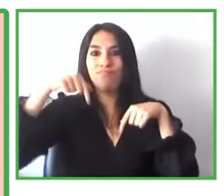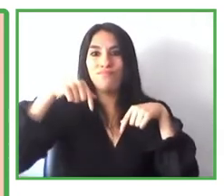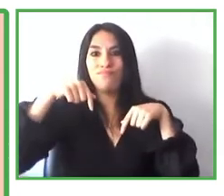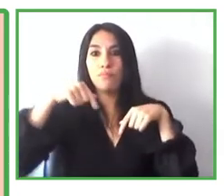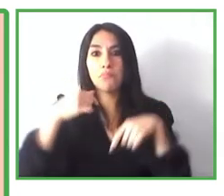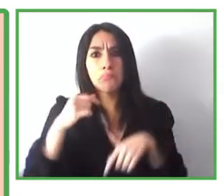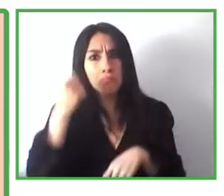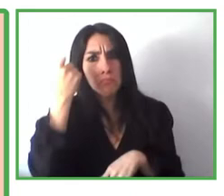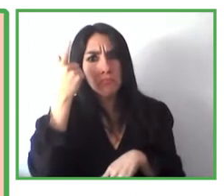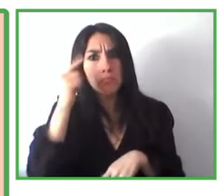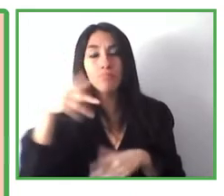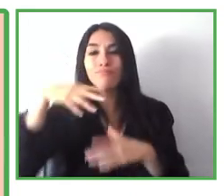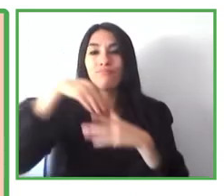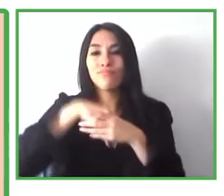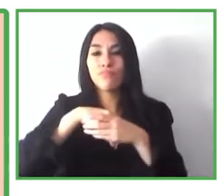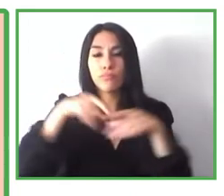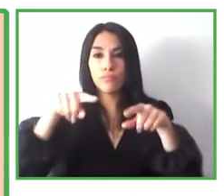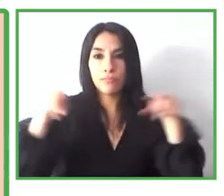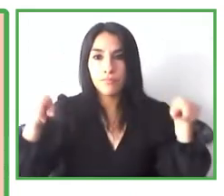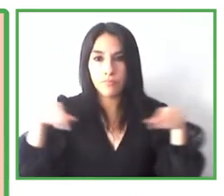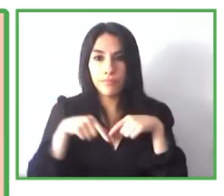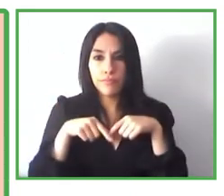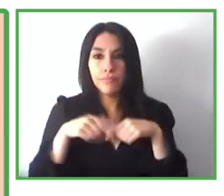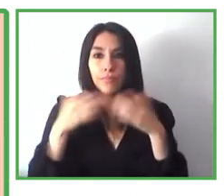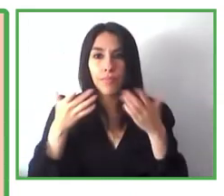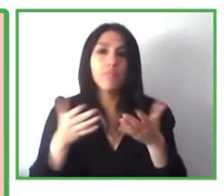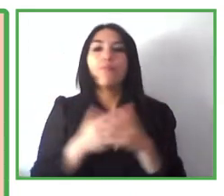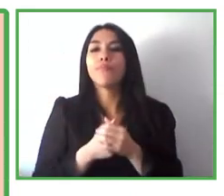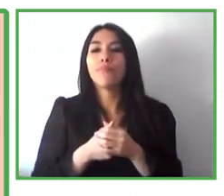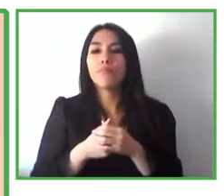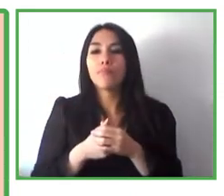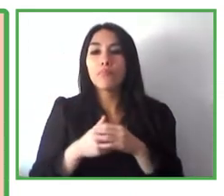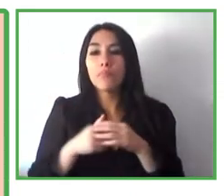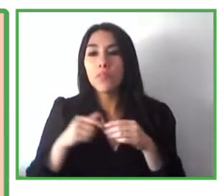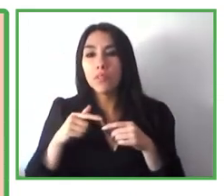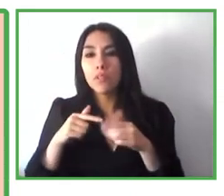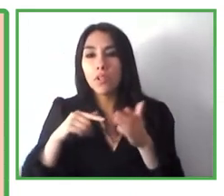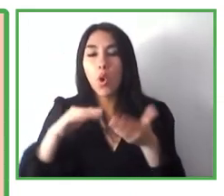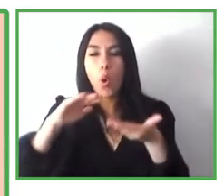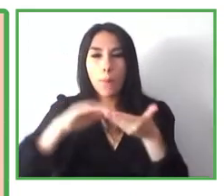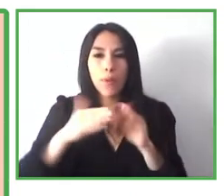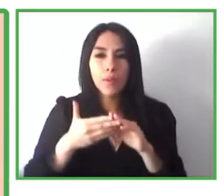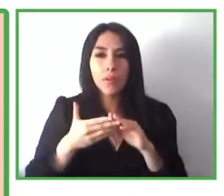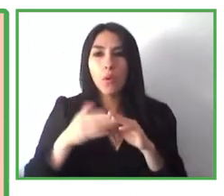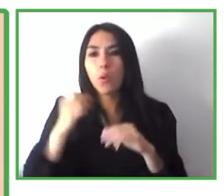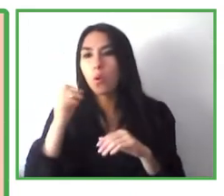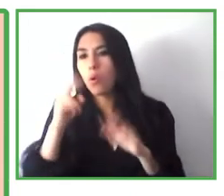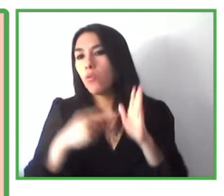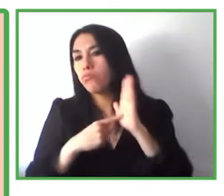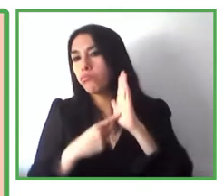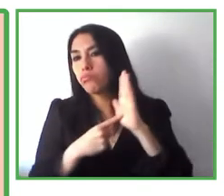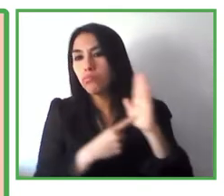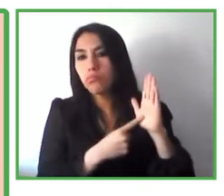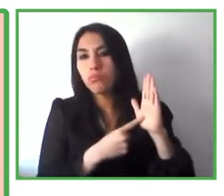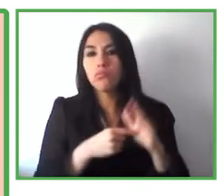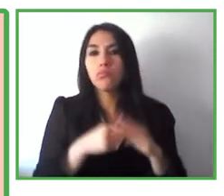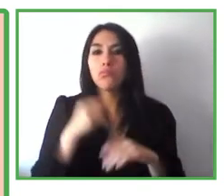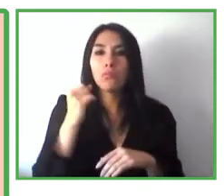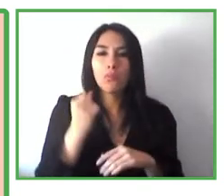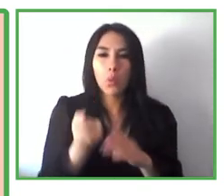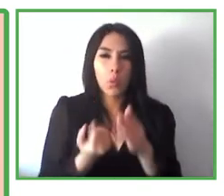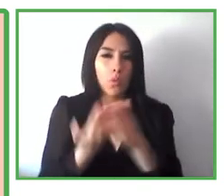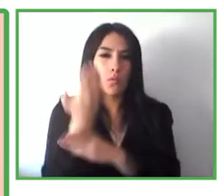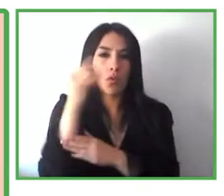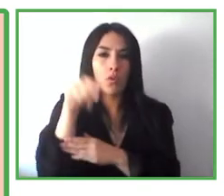design of their spaces, that design is a strategic tool or a vector for innovation in their business